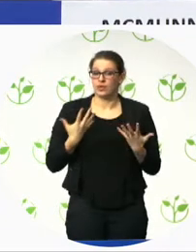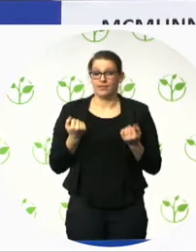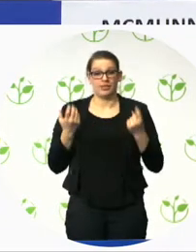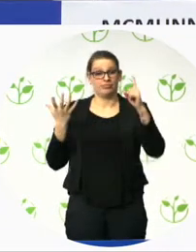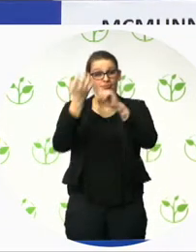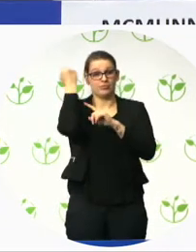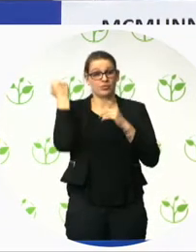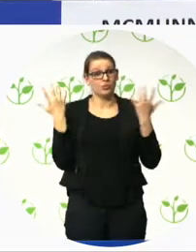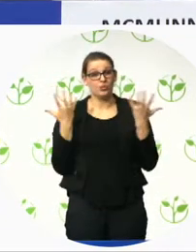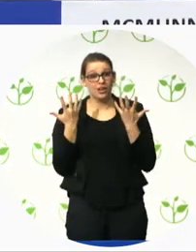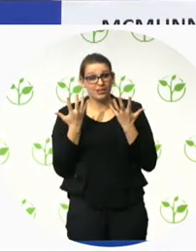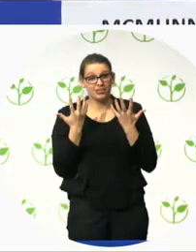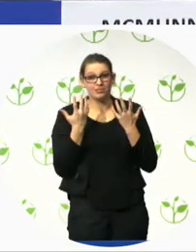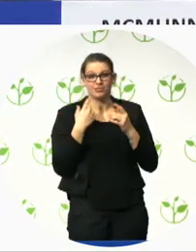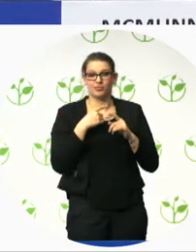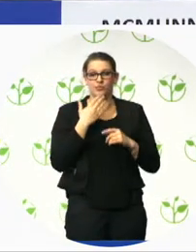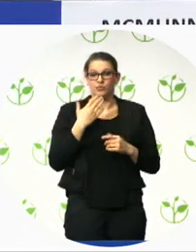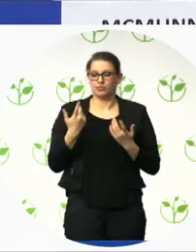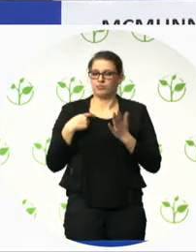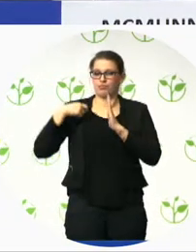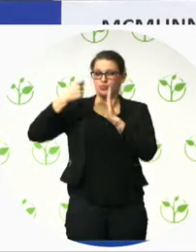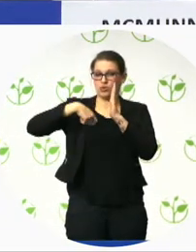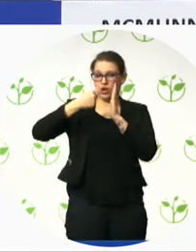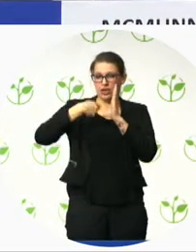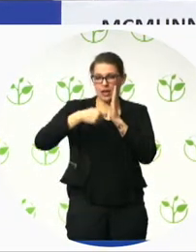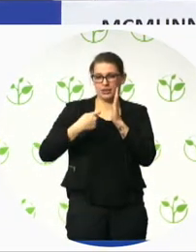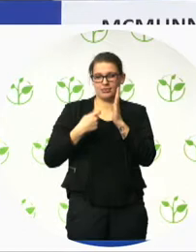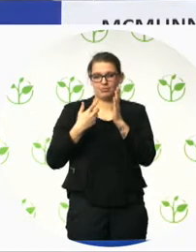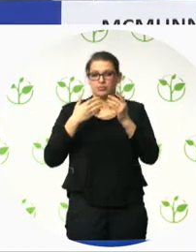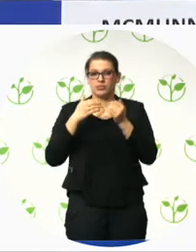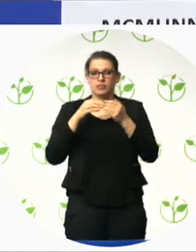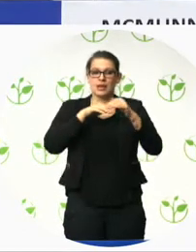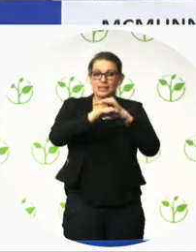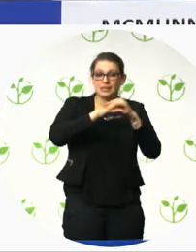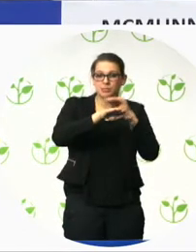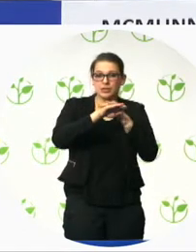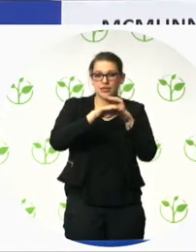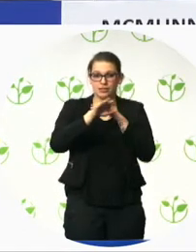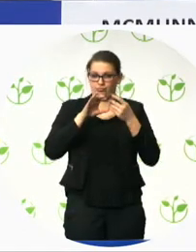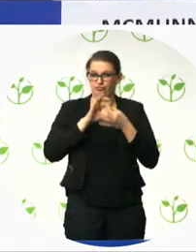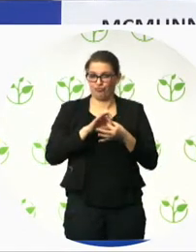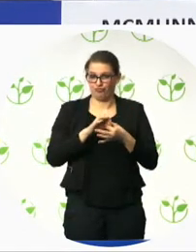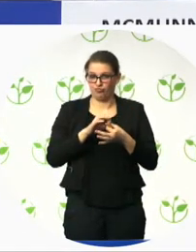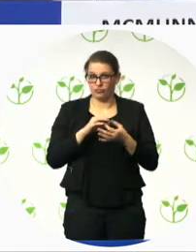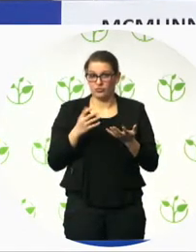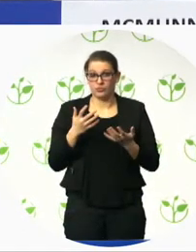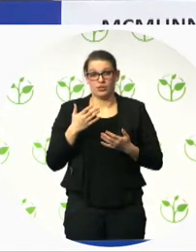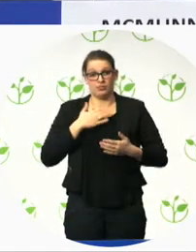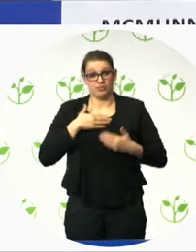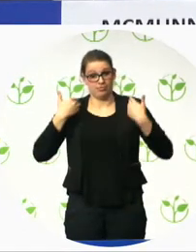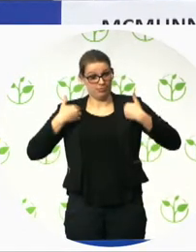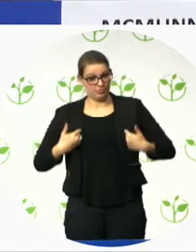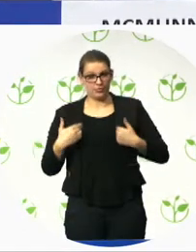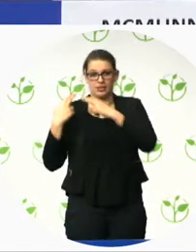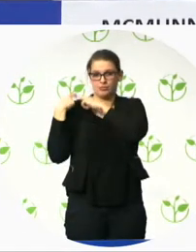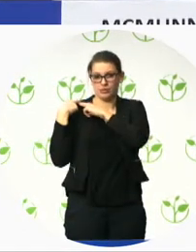early as a separate work stream. So I, as access officer for the bank, as well as being the environmental manager and the safety